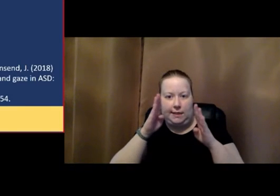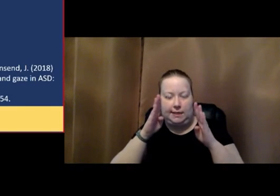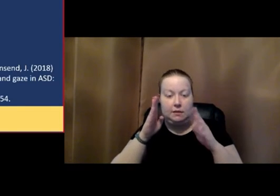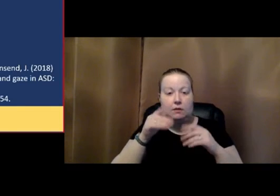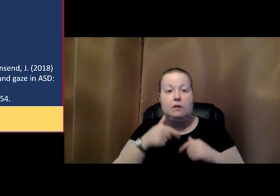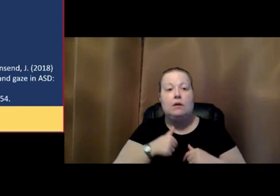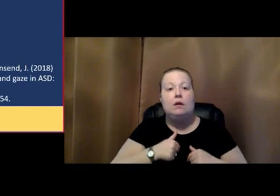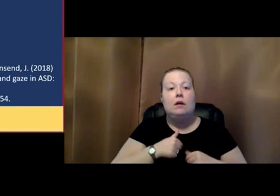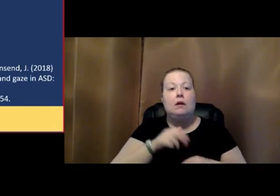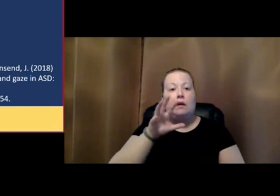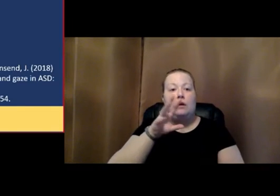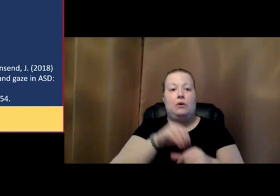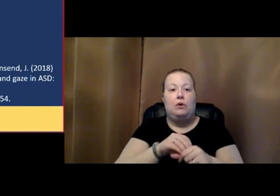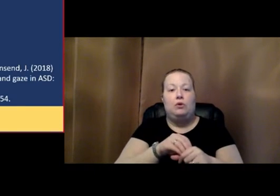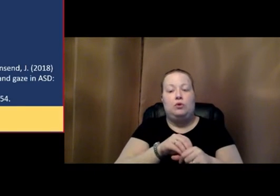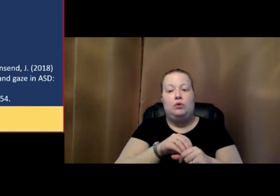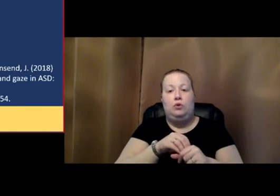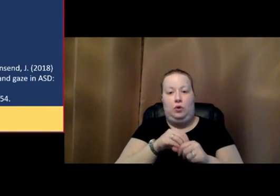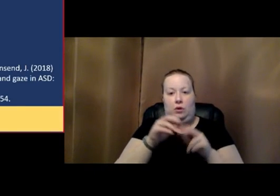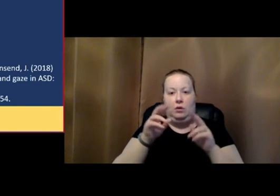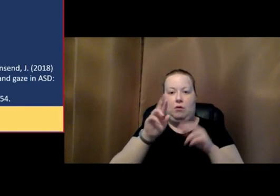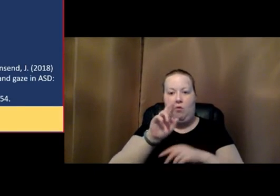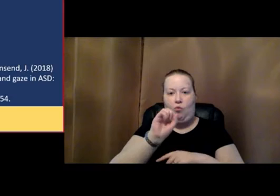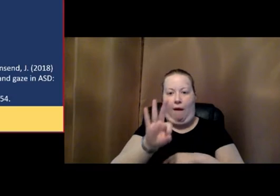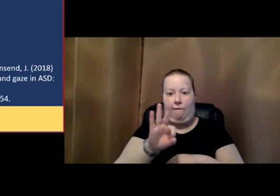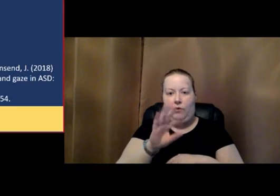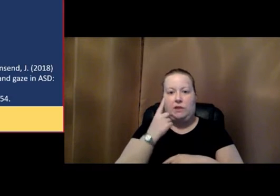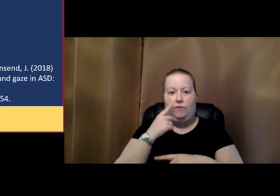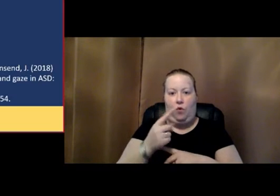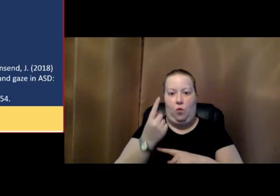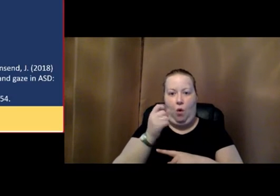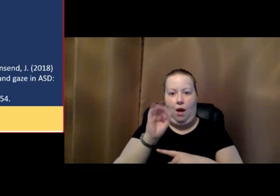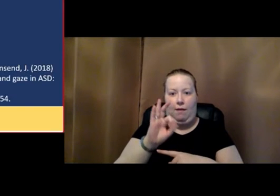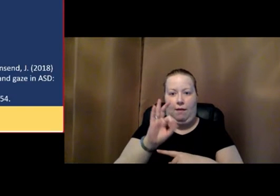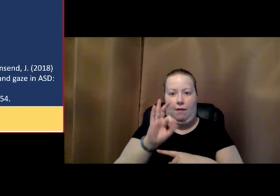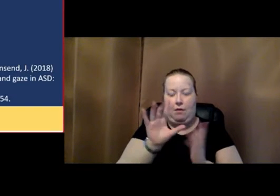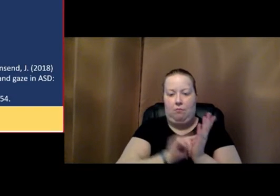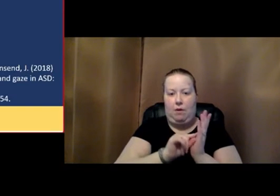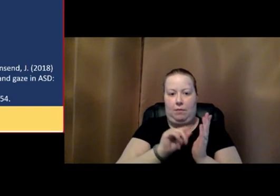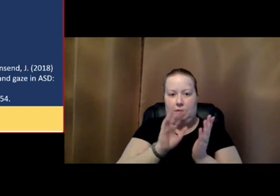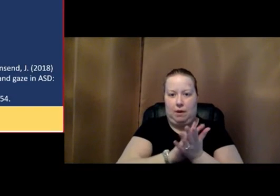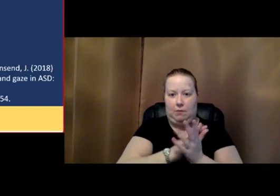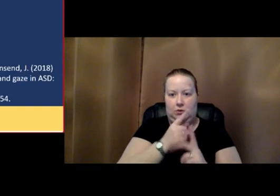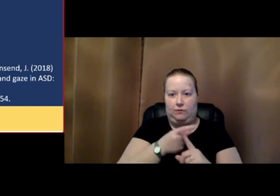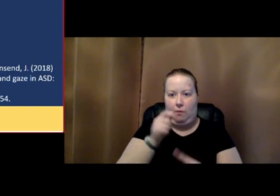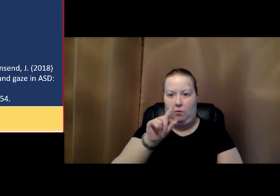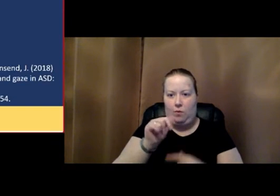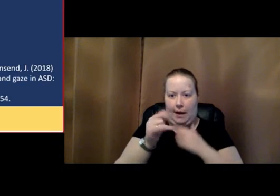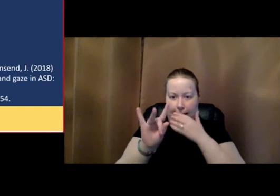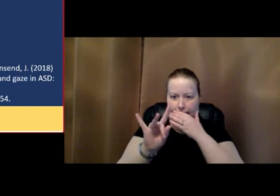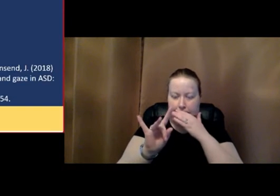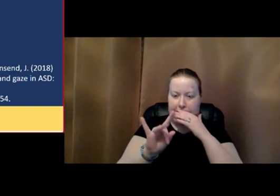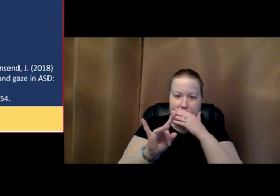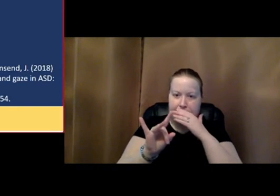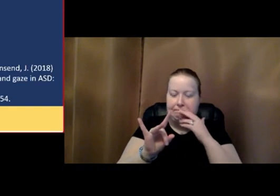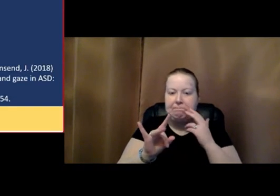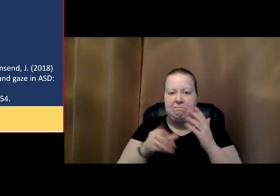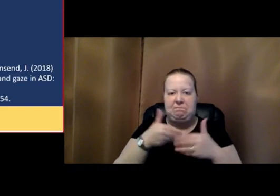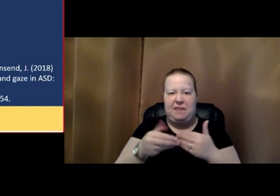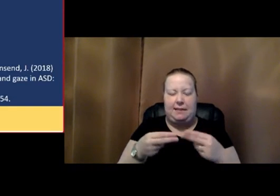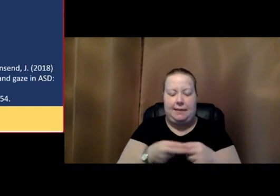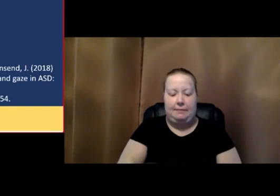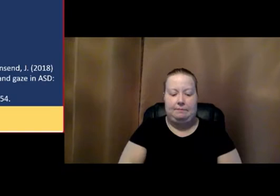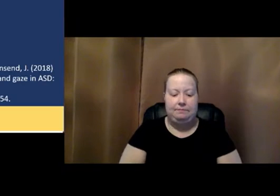included a reference here citation for one of their published papers from 2018. Next slide, please.